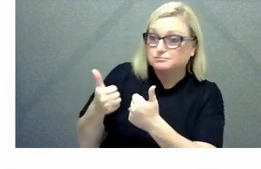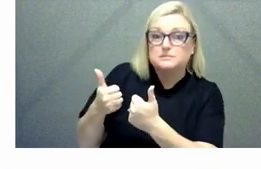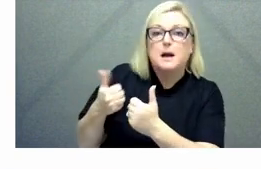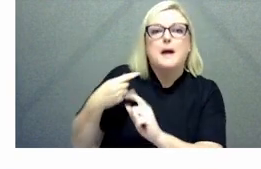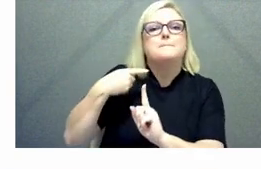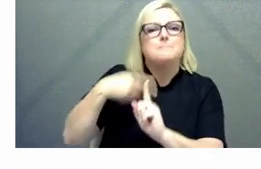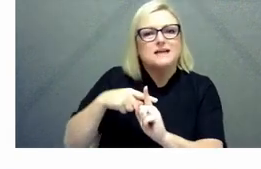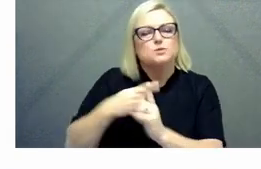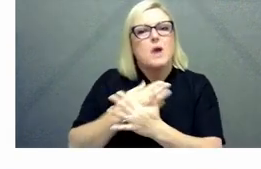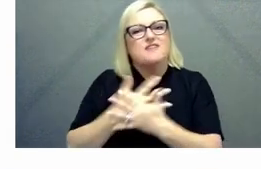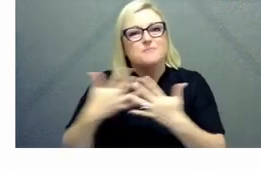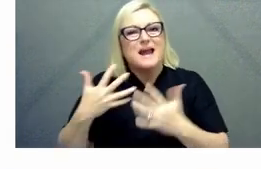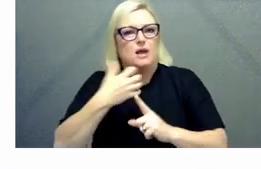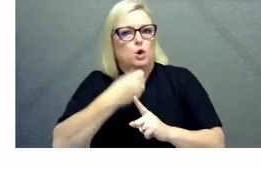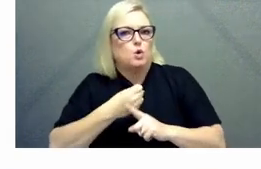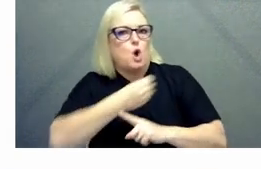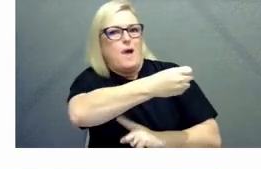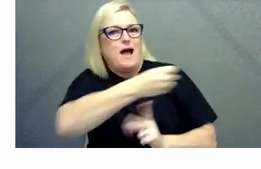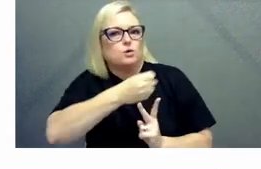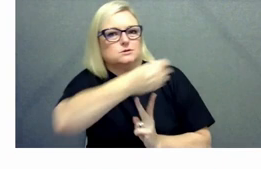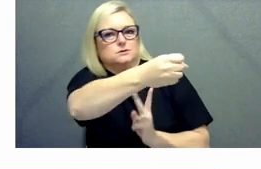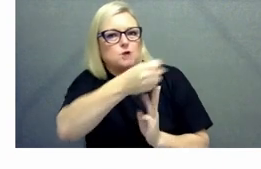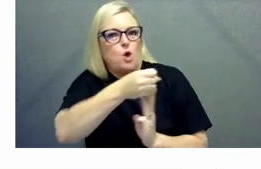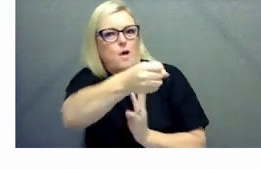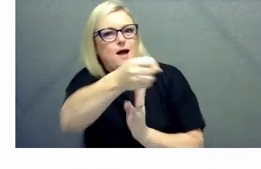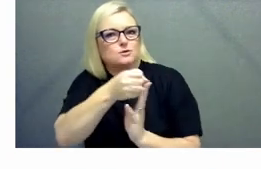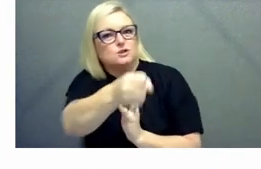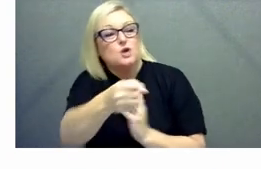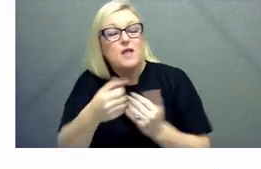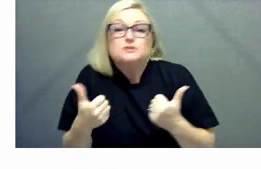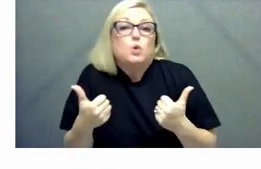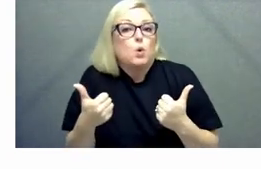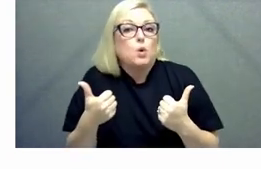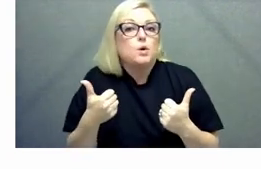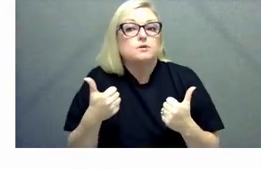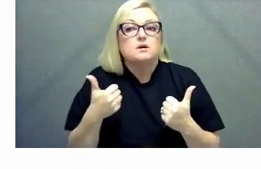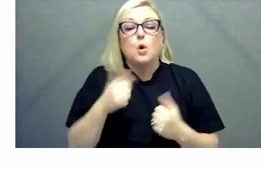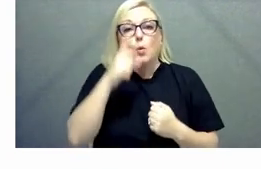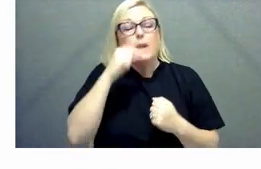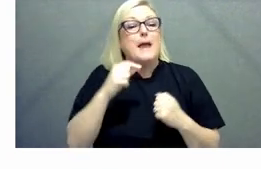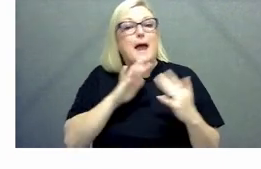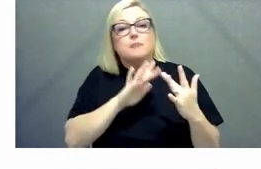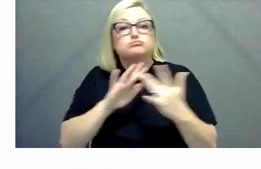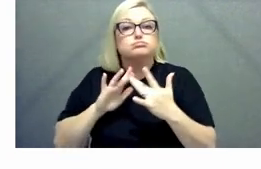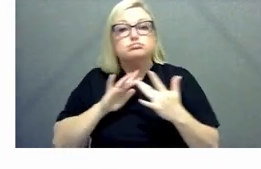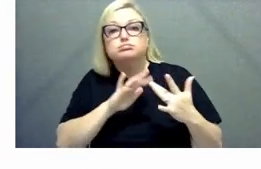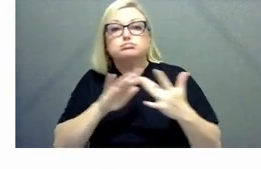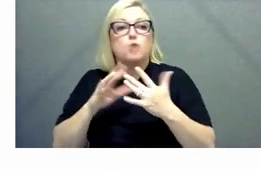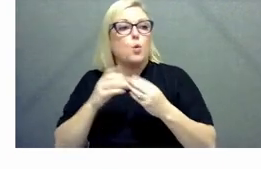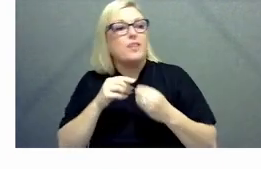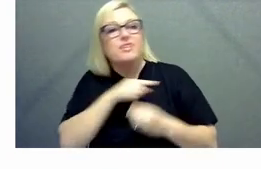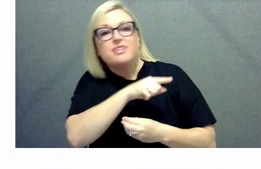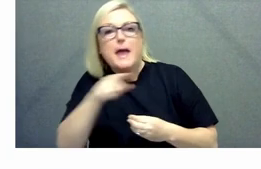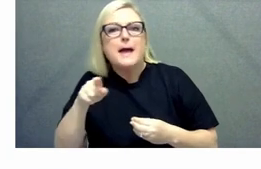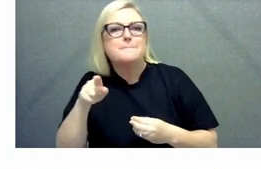offices across um the APS and that's a fantastic way for us to stay connected to the pulse of what's going